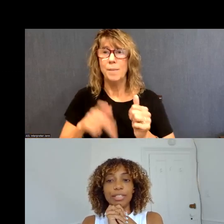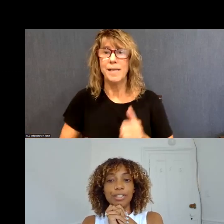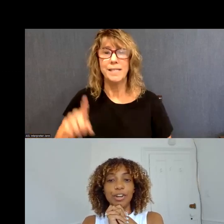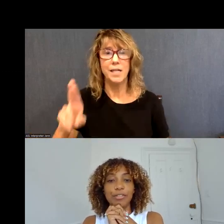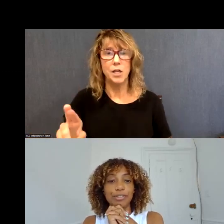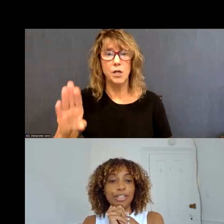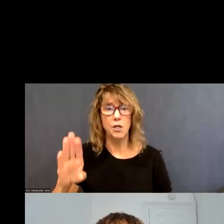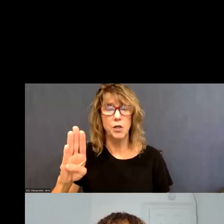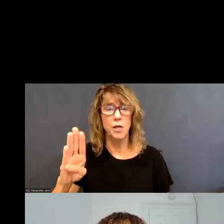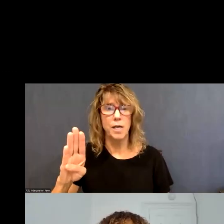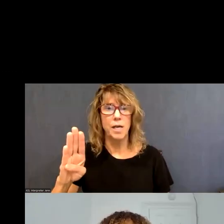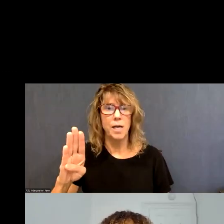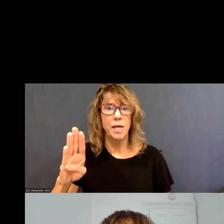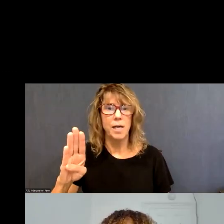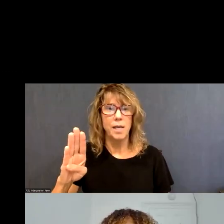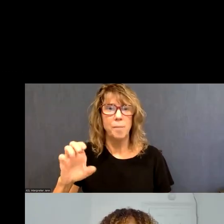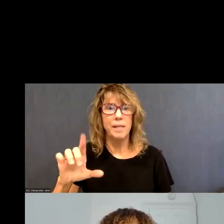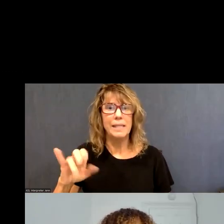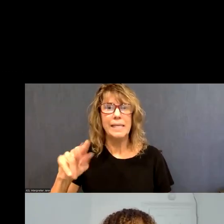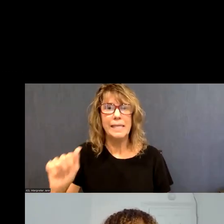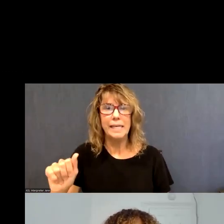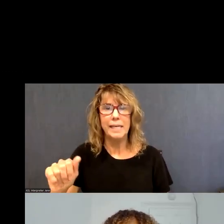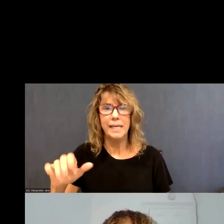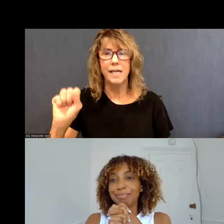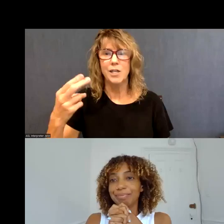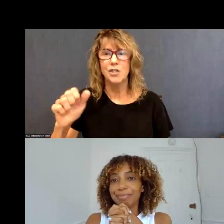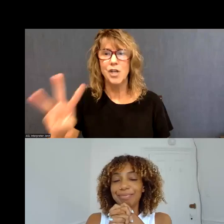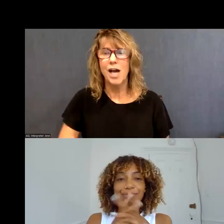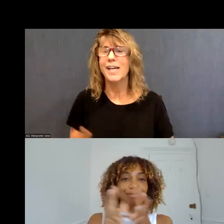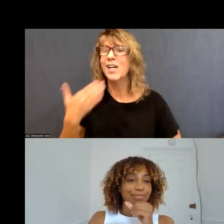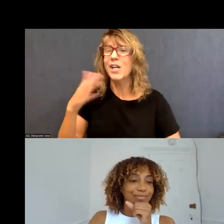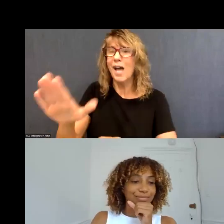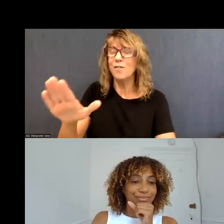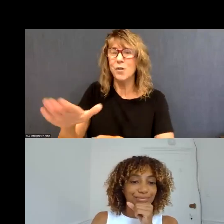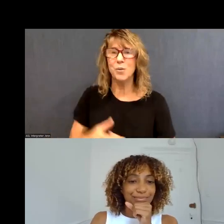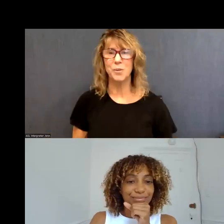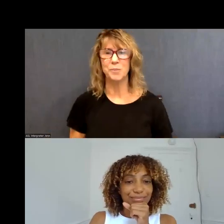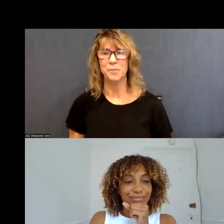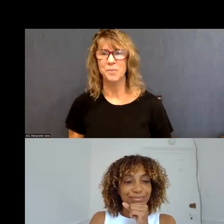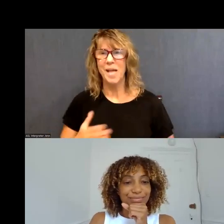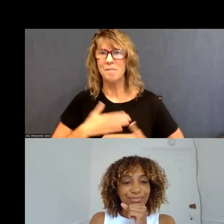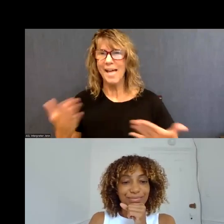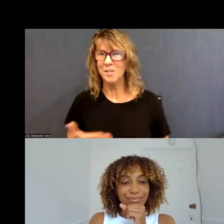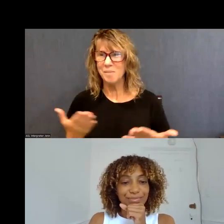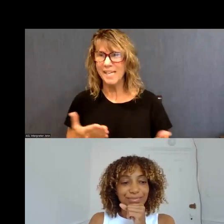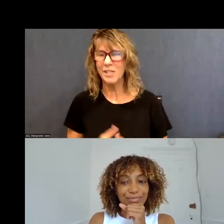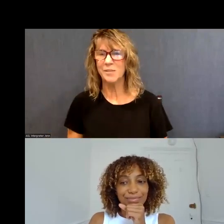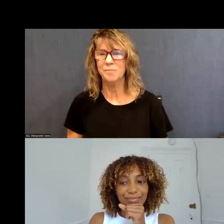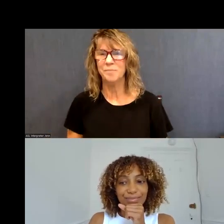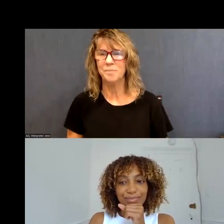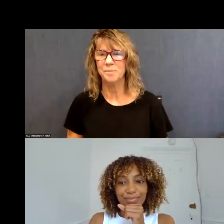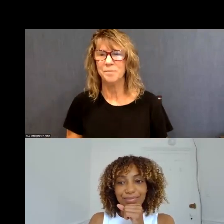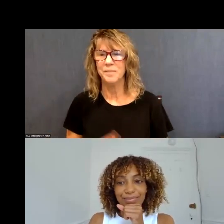Dr. Belina Shaw for SAMHSA, can I bring you forward? Good afternoon. I'm glad to be here on the